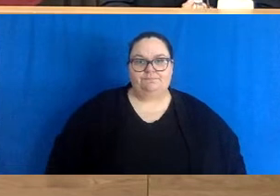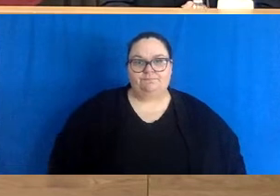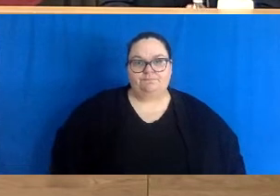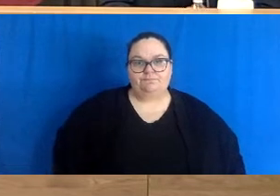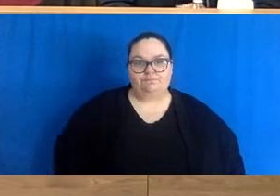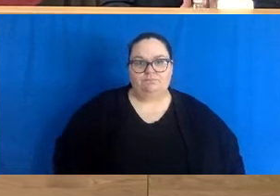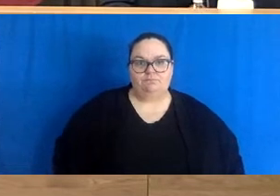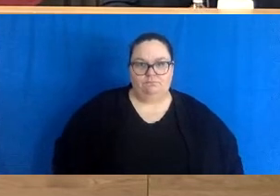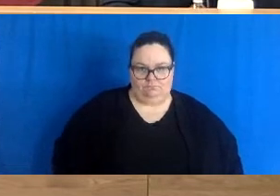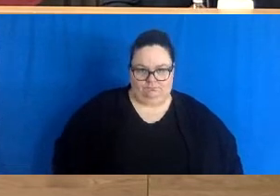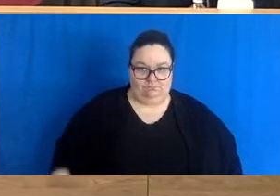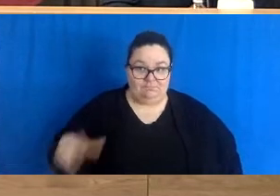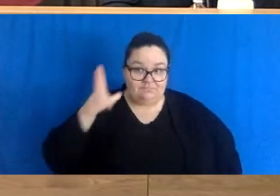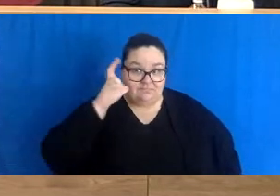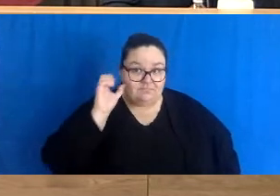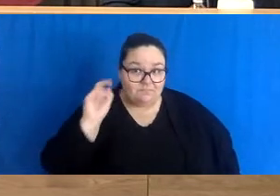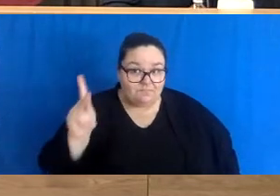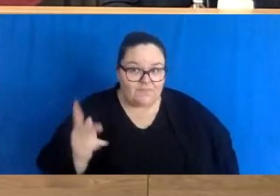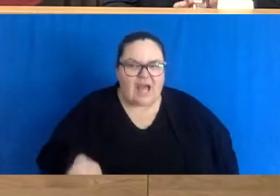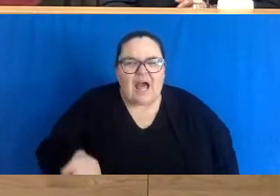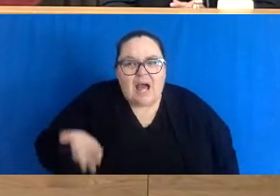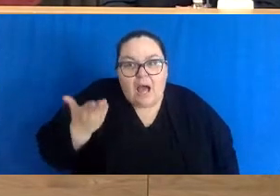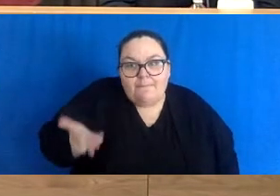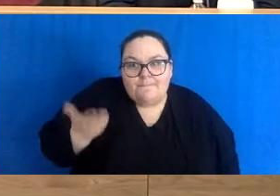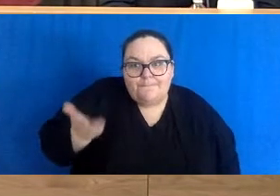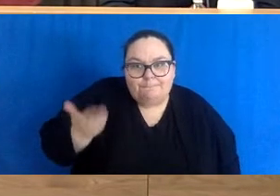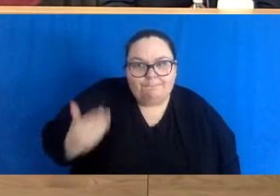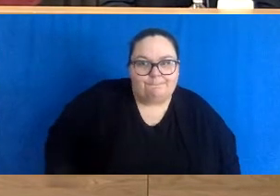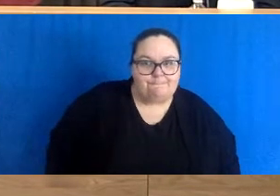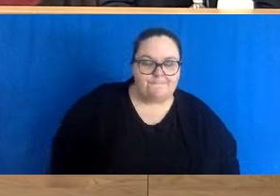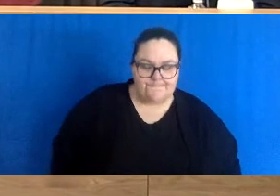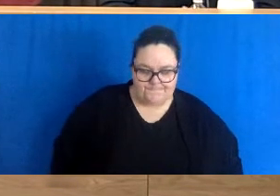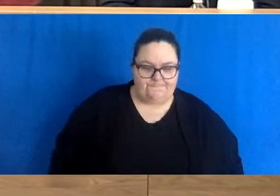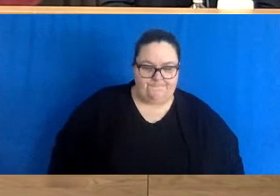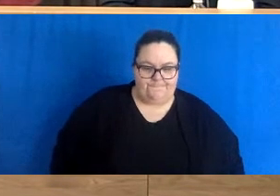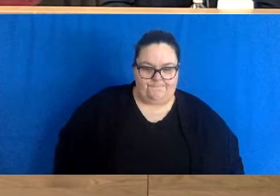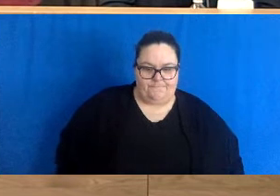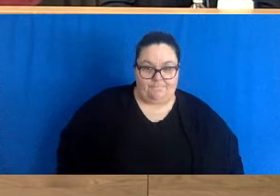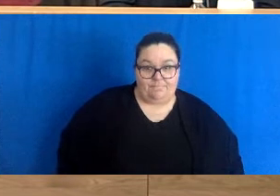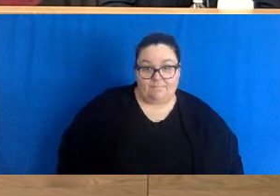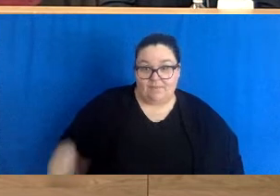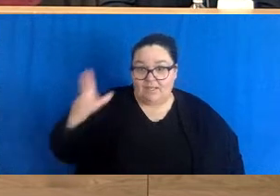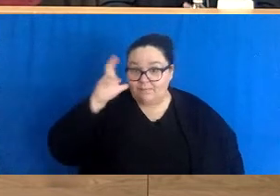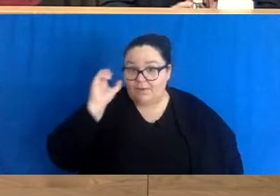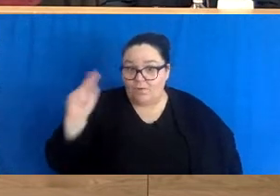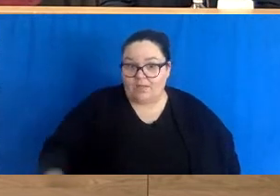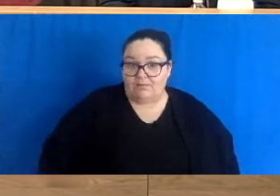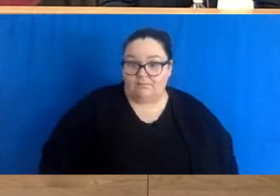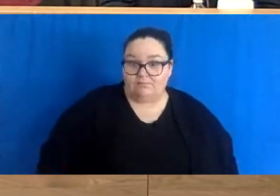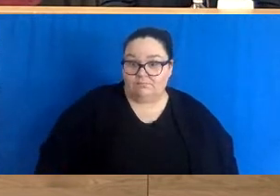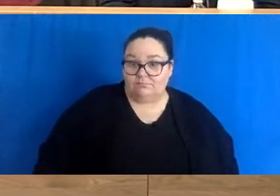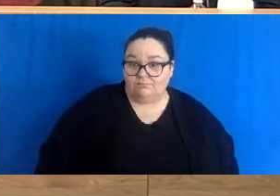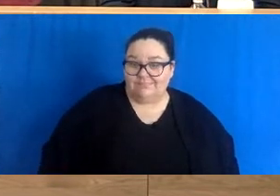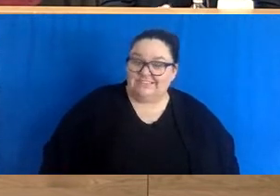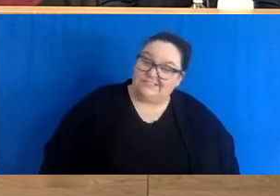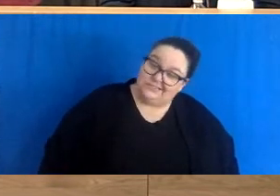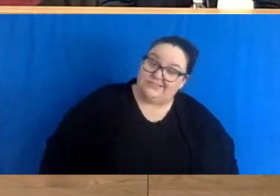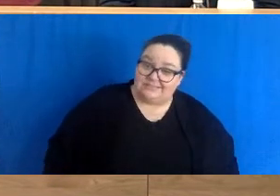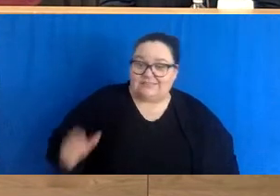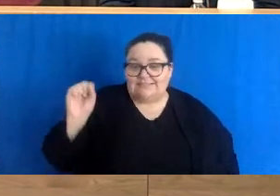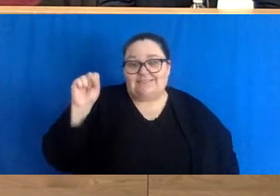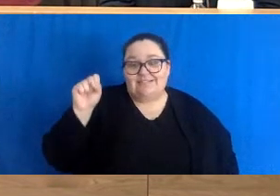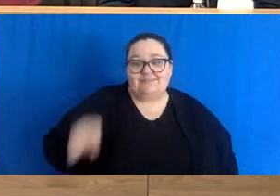can you hear me okay little louder please Miss Legere hi can you hear me okay yes thank you